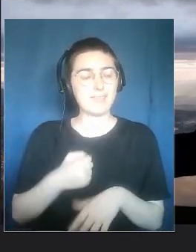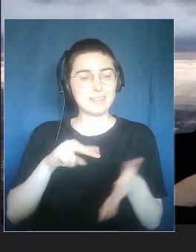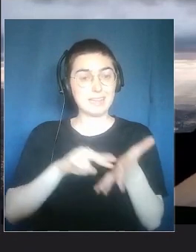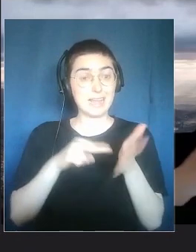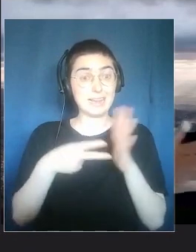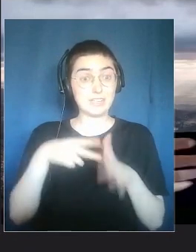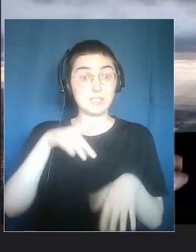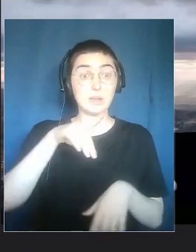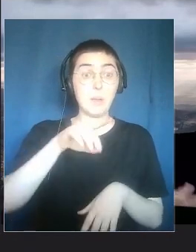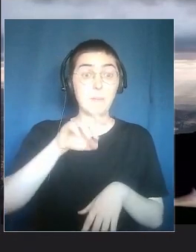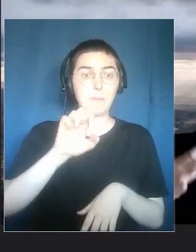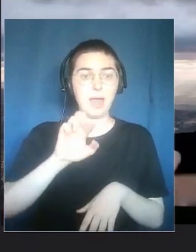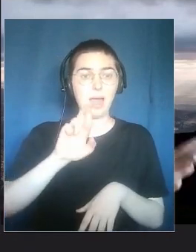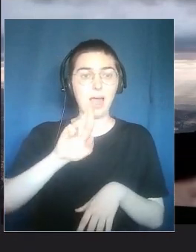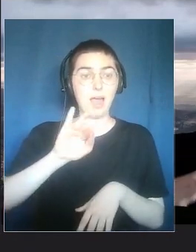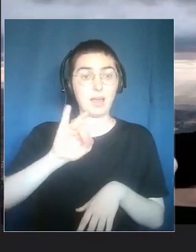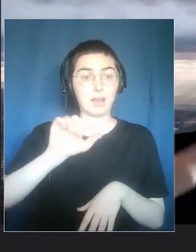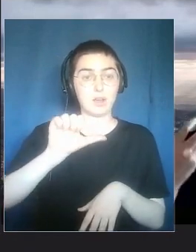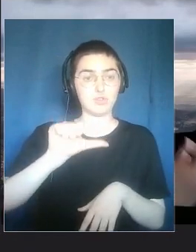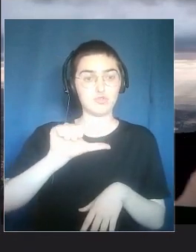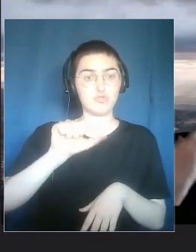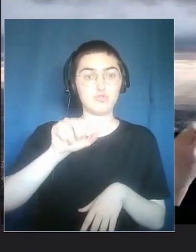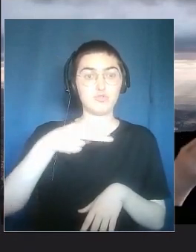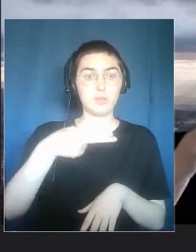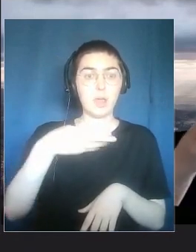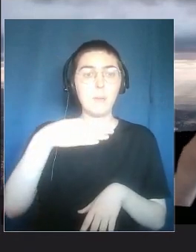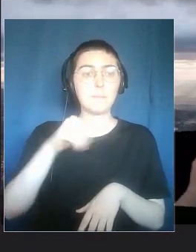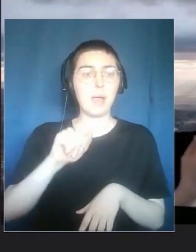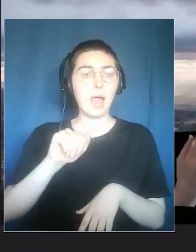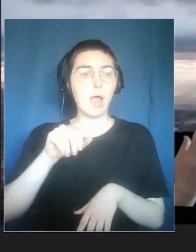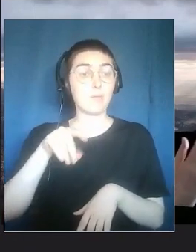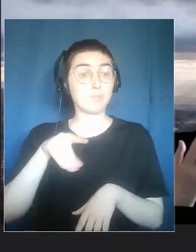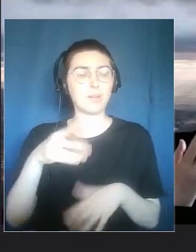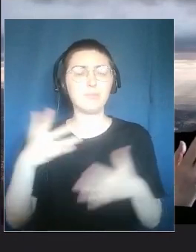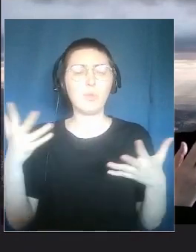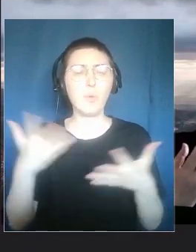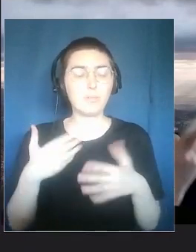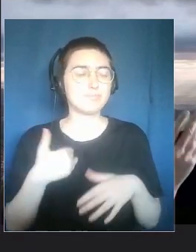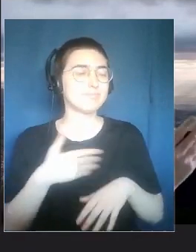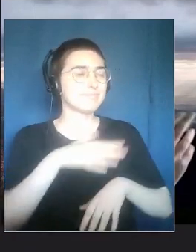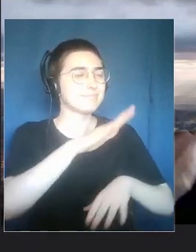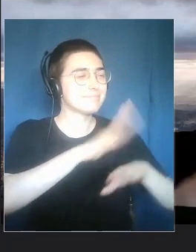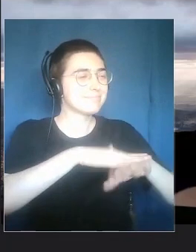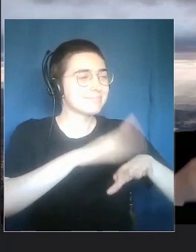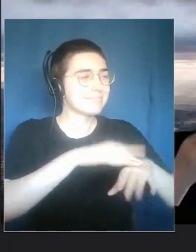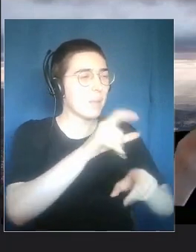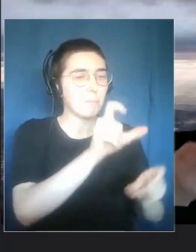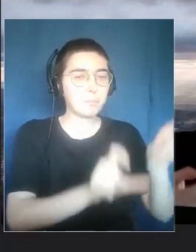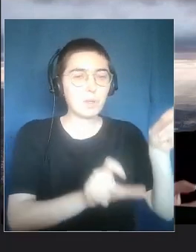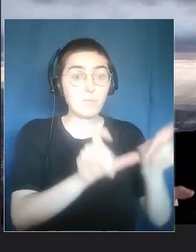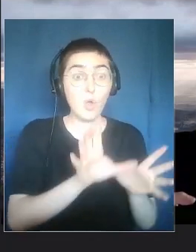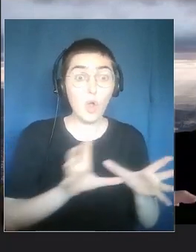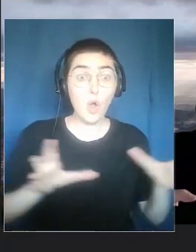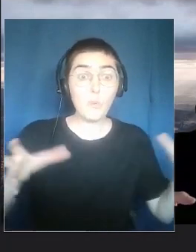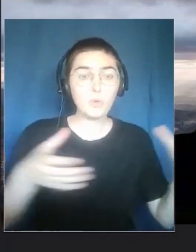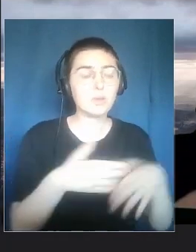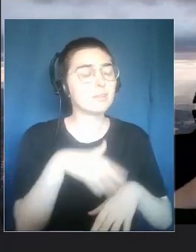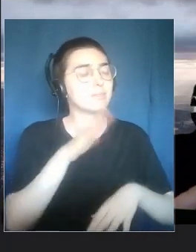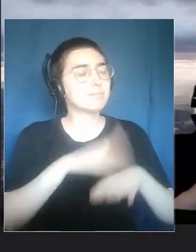in England, and to ask a community which the significant